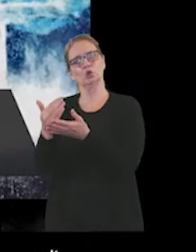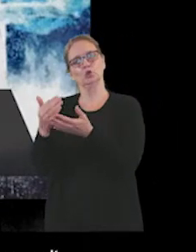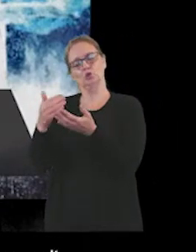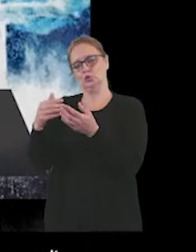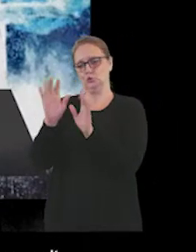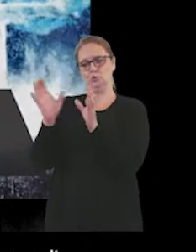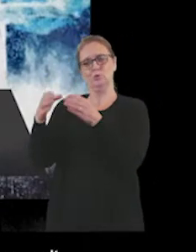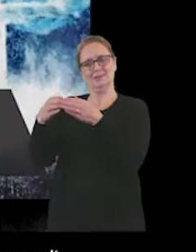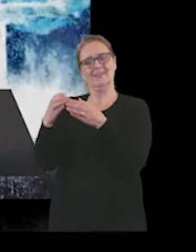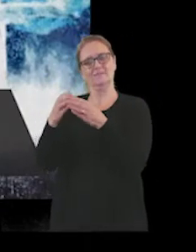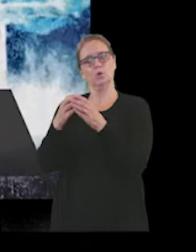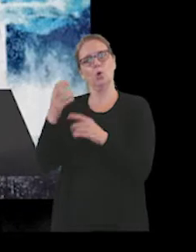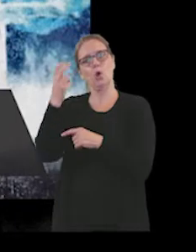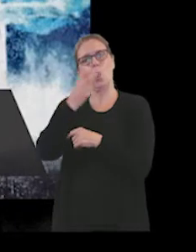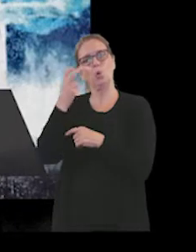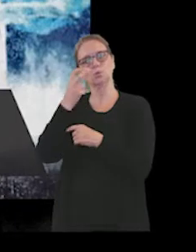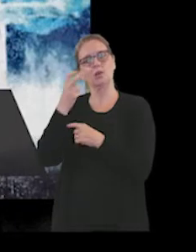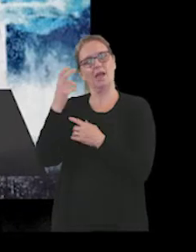adults.